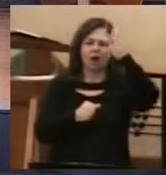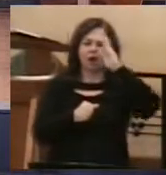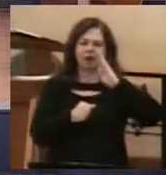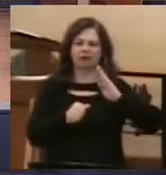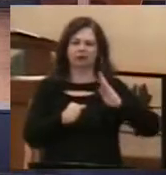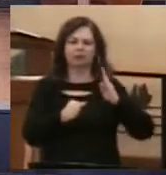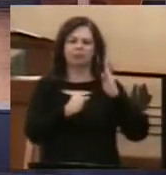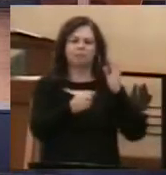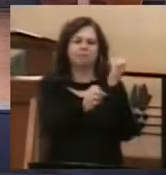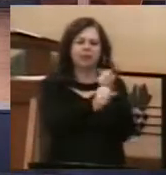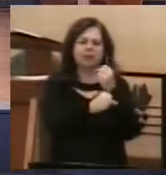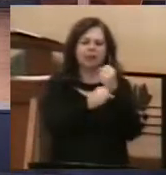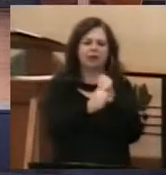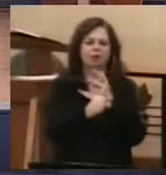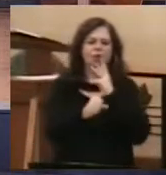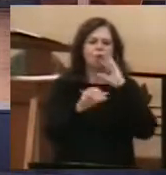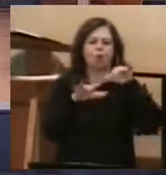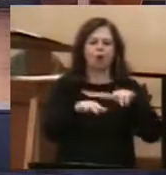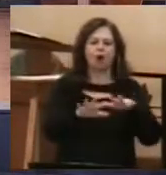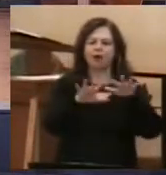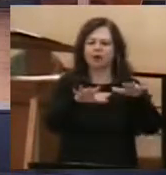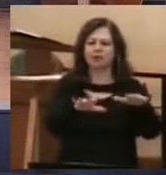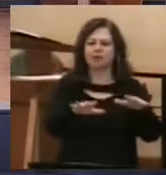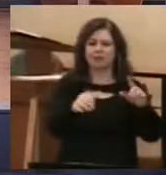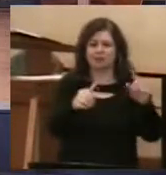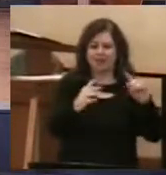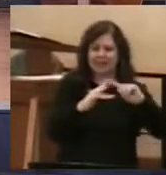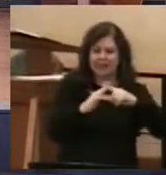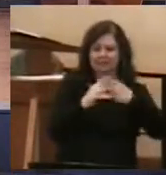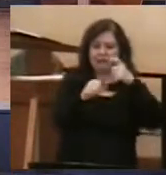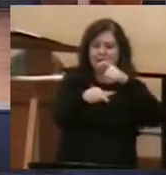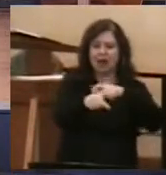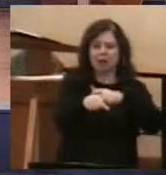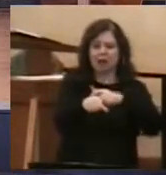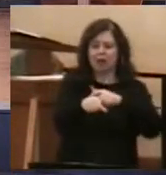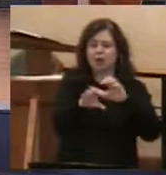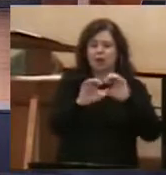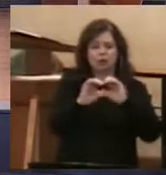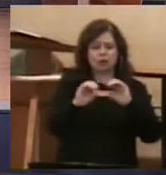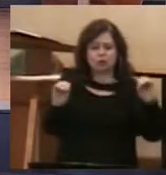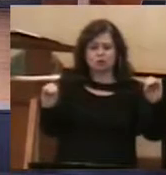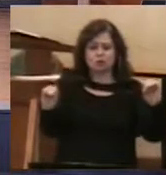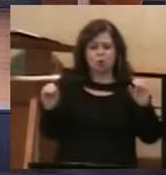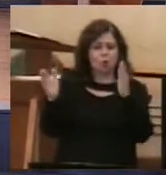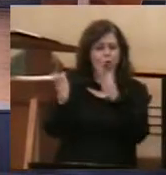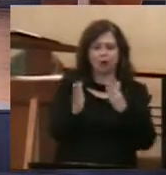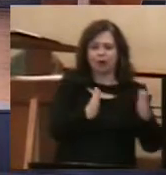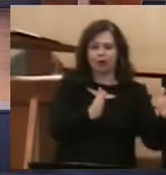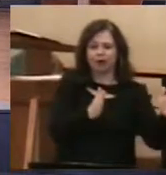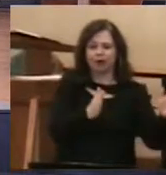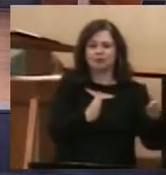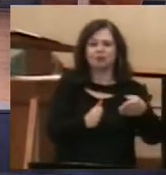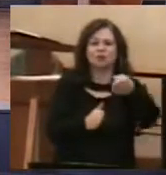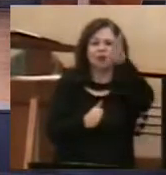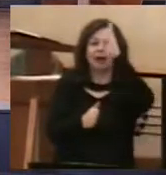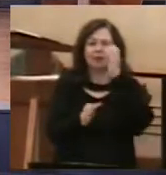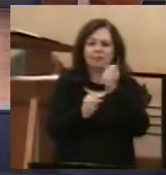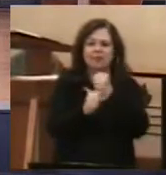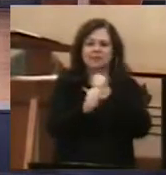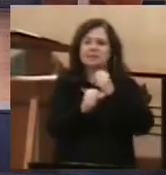itself, no order. And God puts into order creating the heavens and the earth,